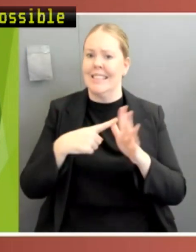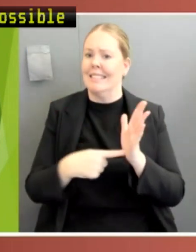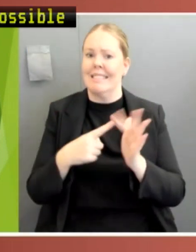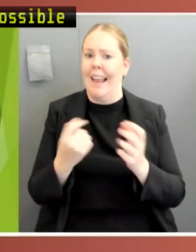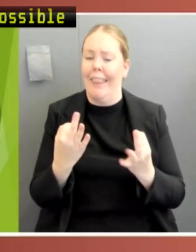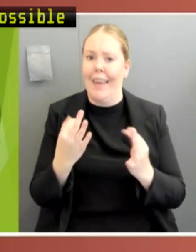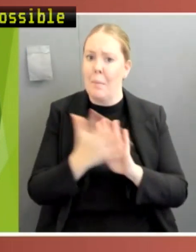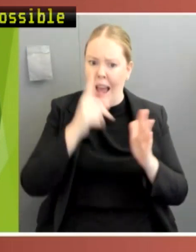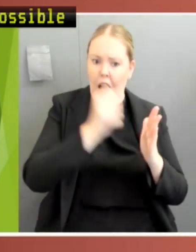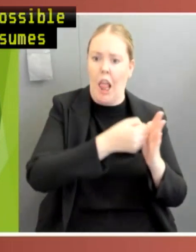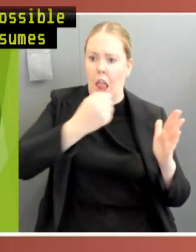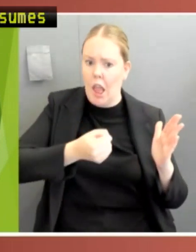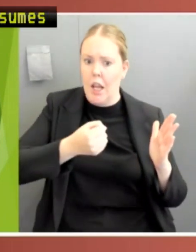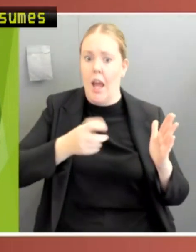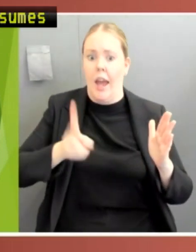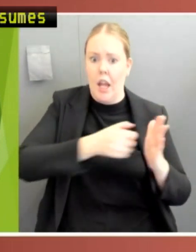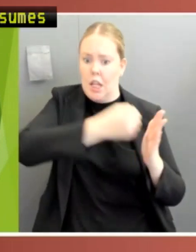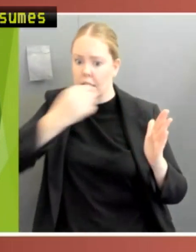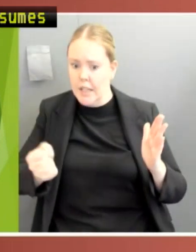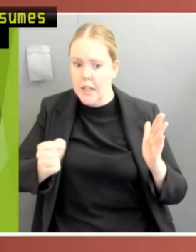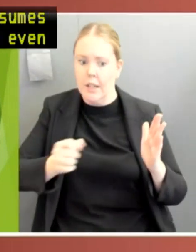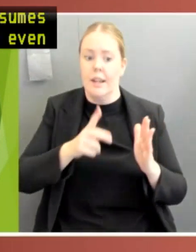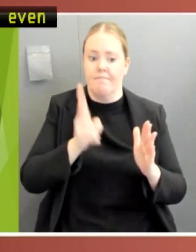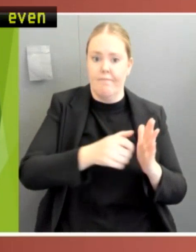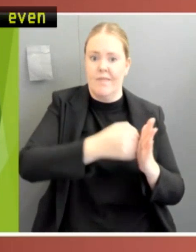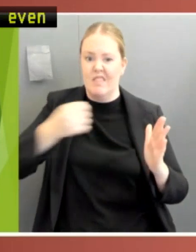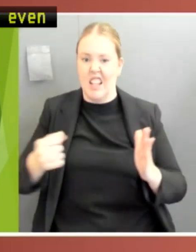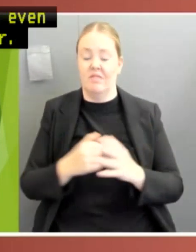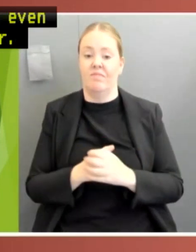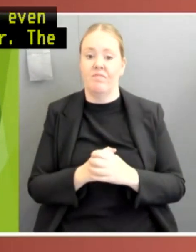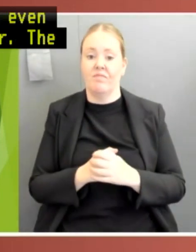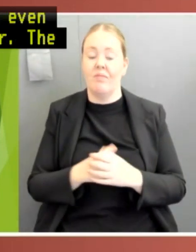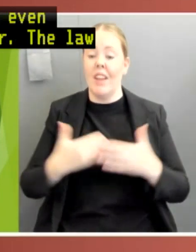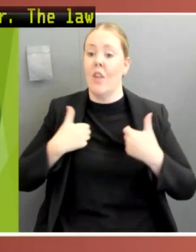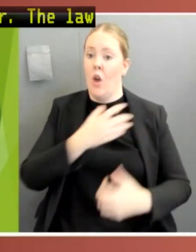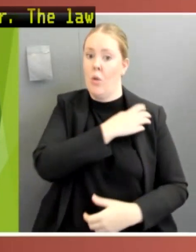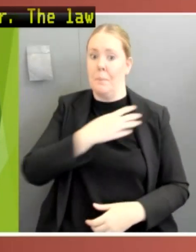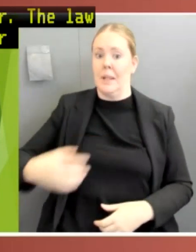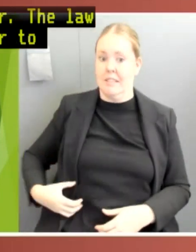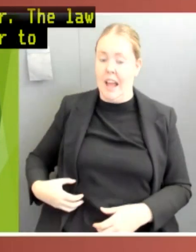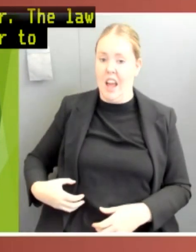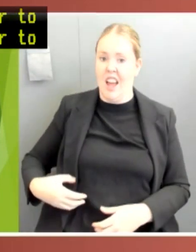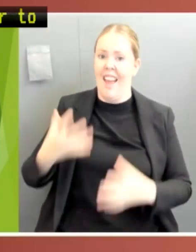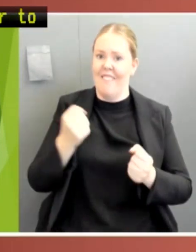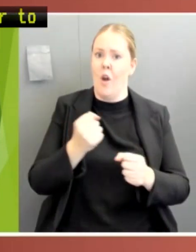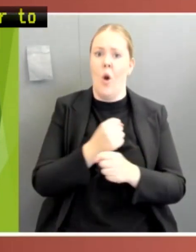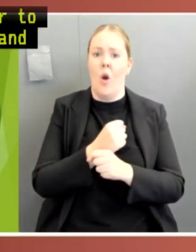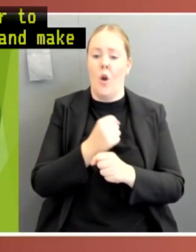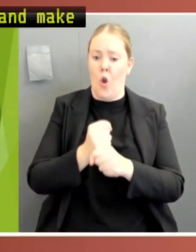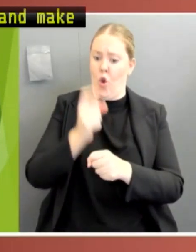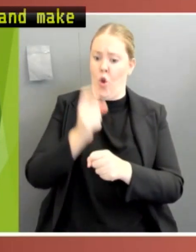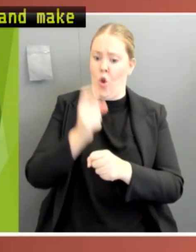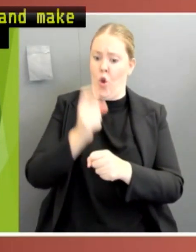Prime Minister. The law permits the Health Minister to determine any requirement and make any direction they believe is necessary to prevent or control the entry,